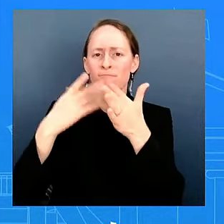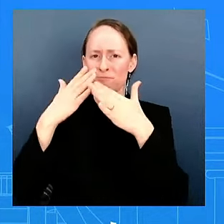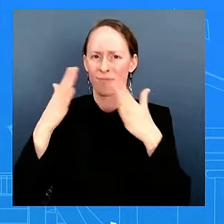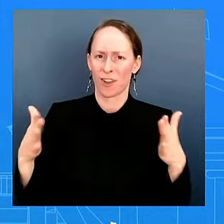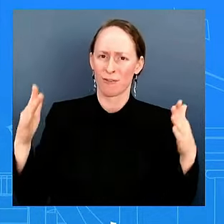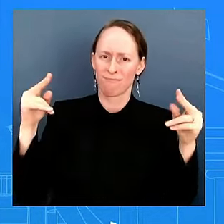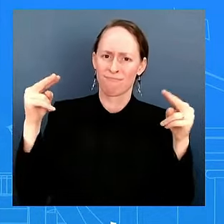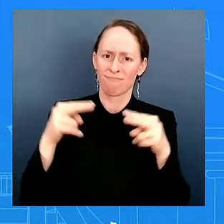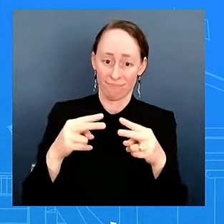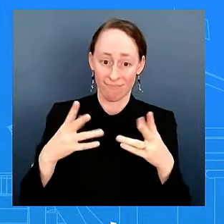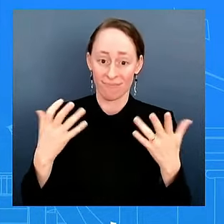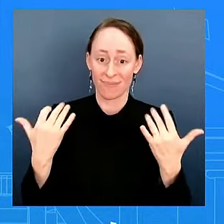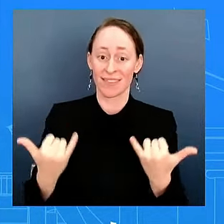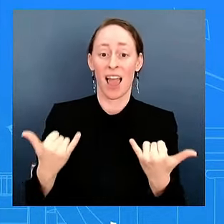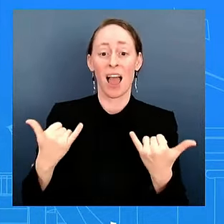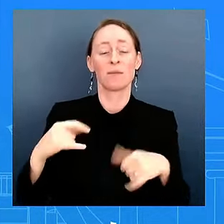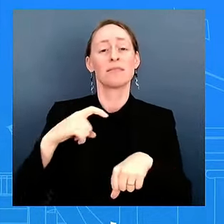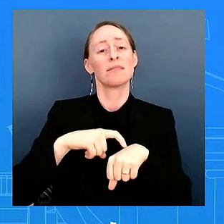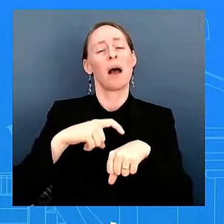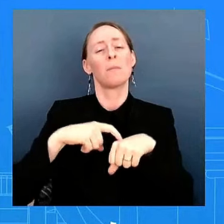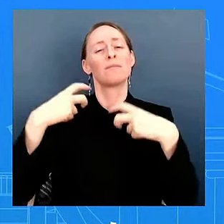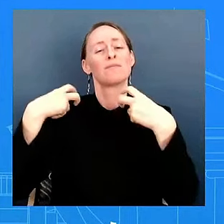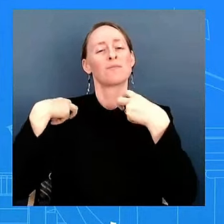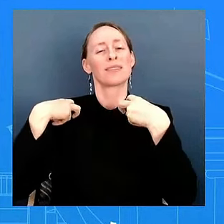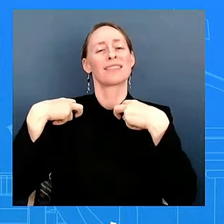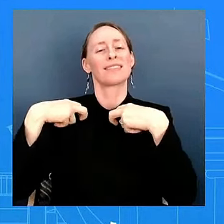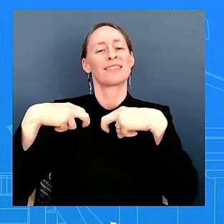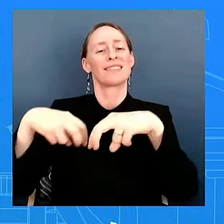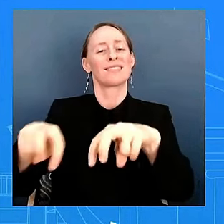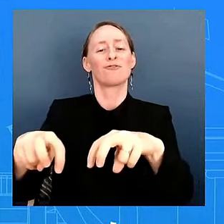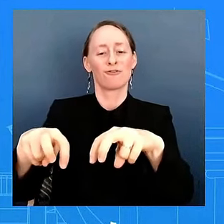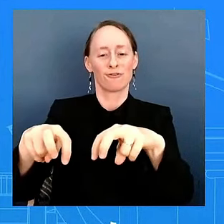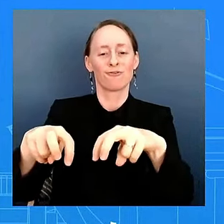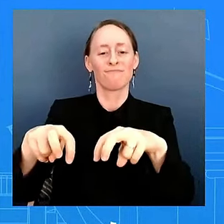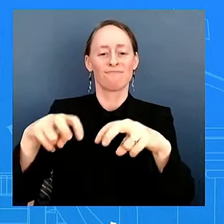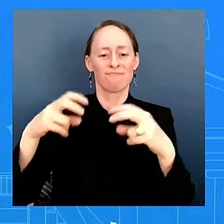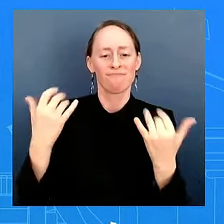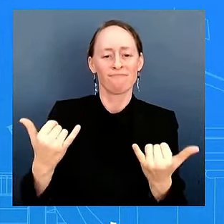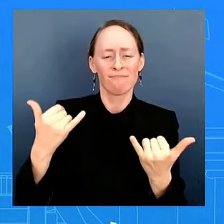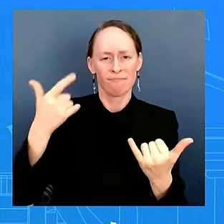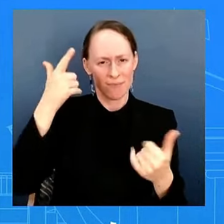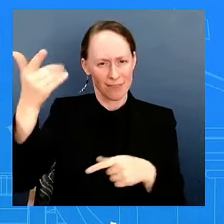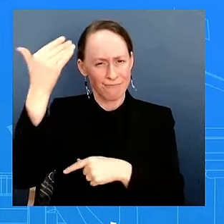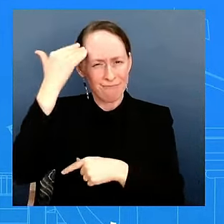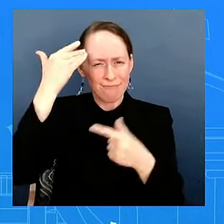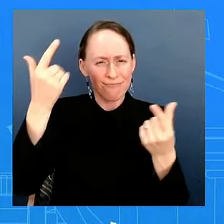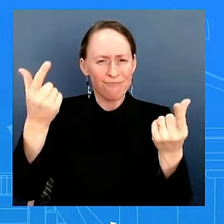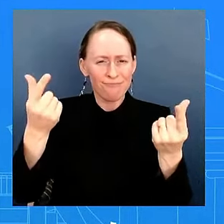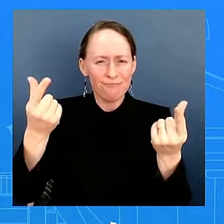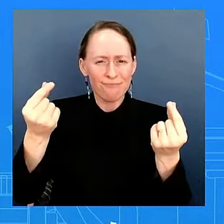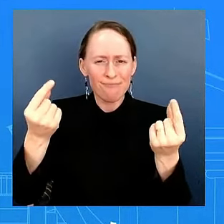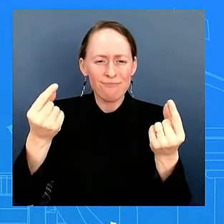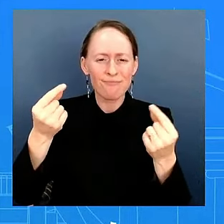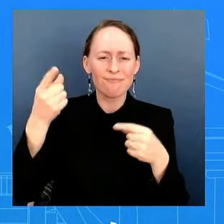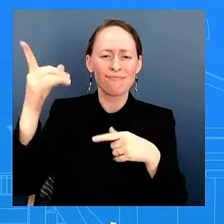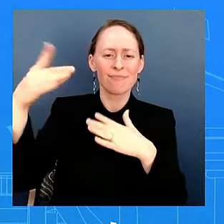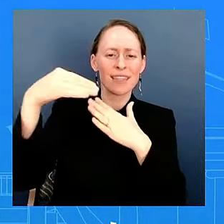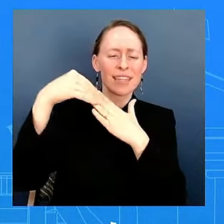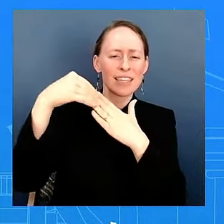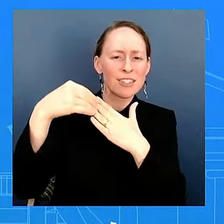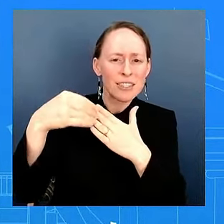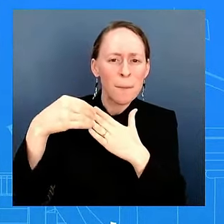you will, because of her judgment, because of her leadership, because of her temperament, and because of her experience.